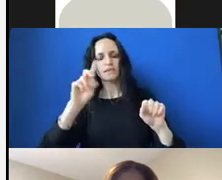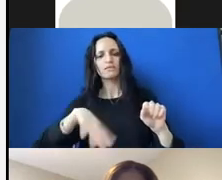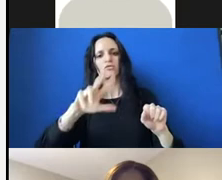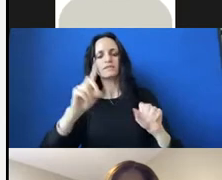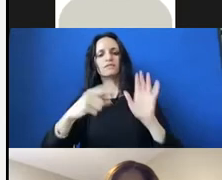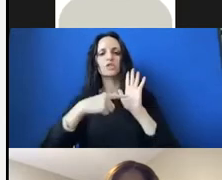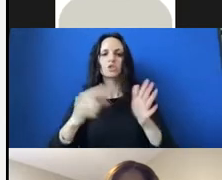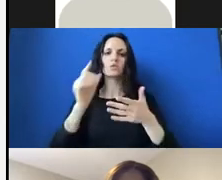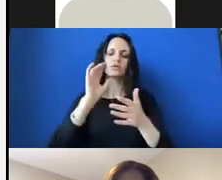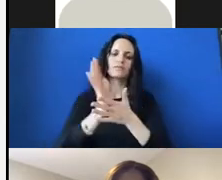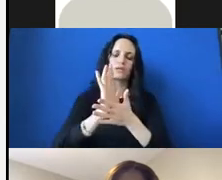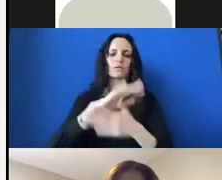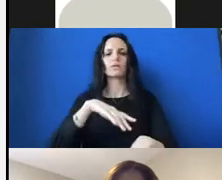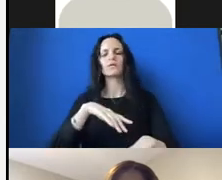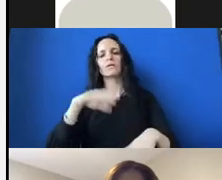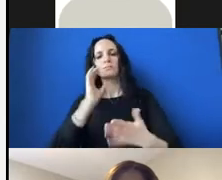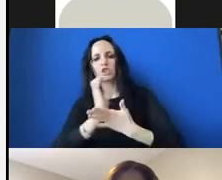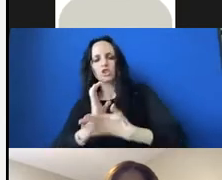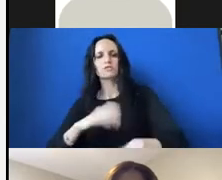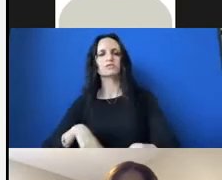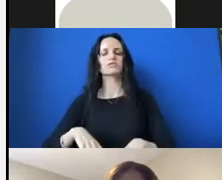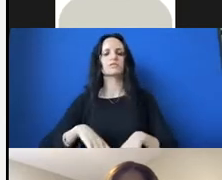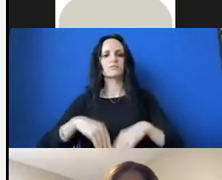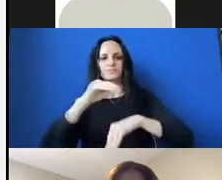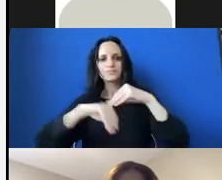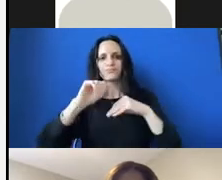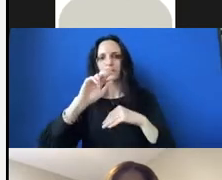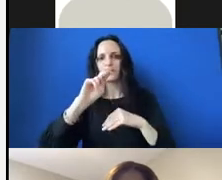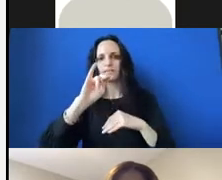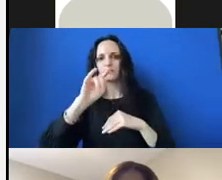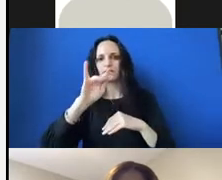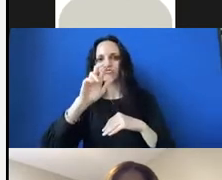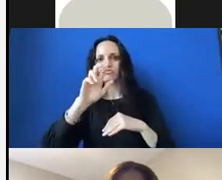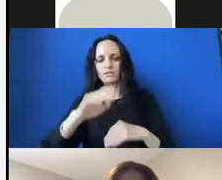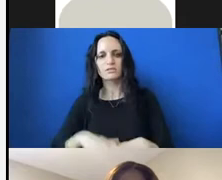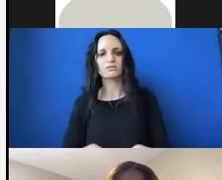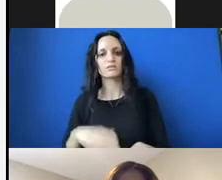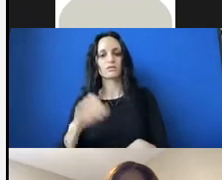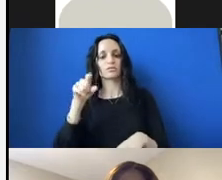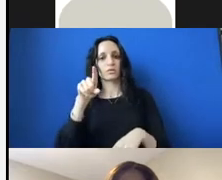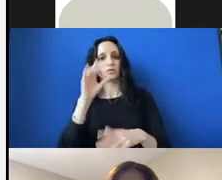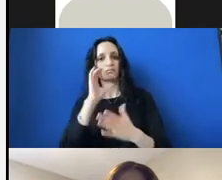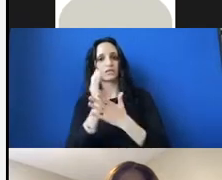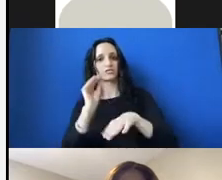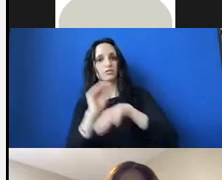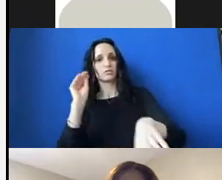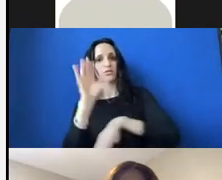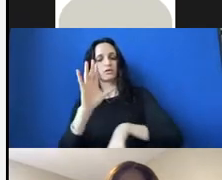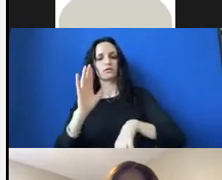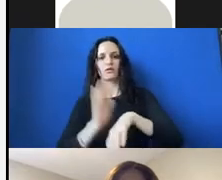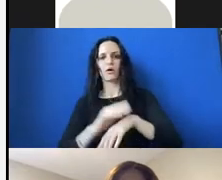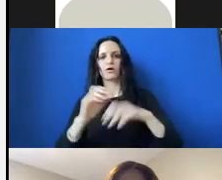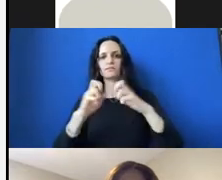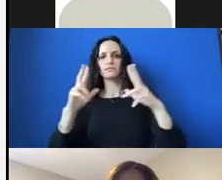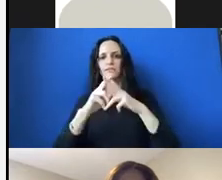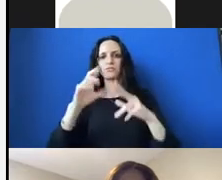images, animations. And so the image on the top left is projected mapping on the Sydney Opera Building. And